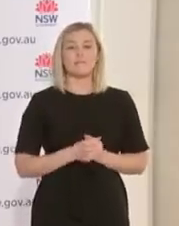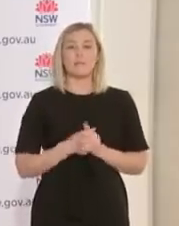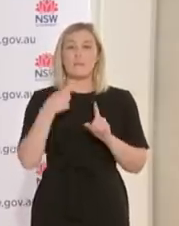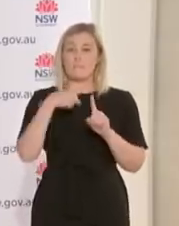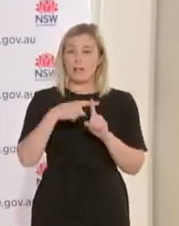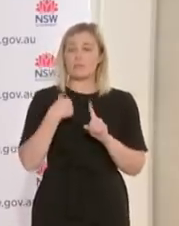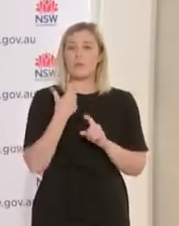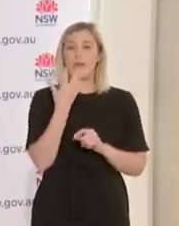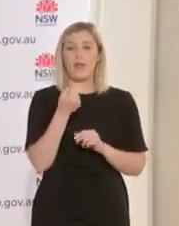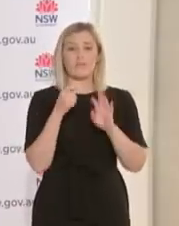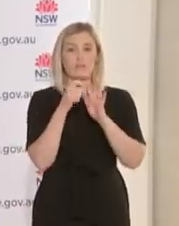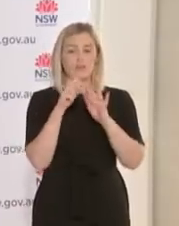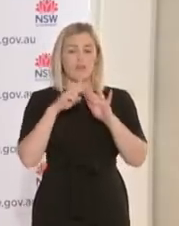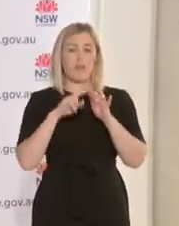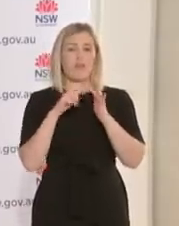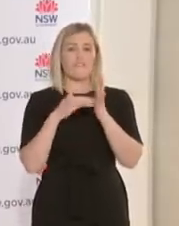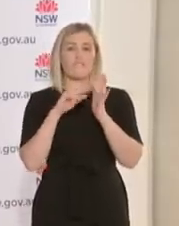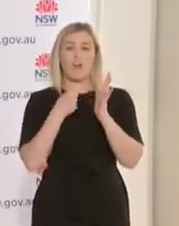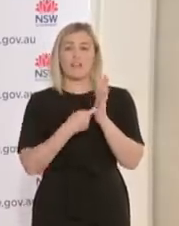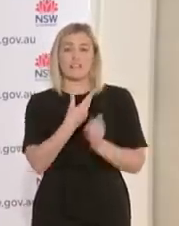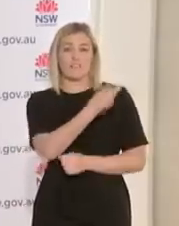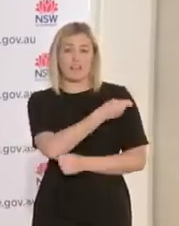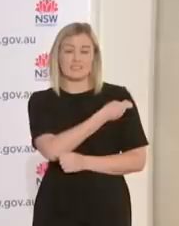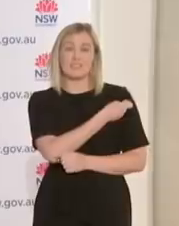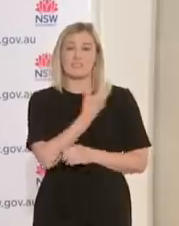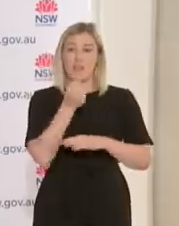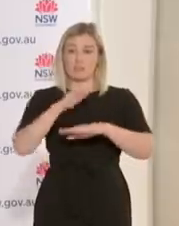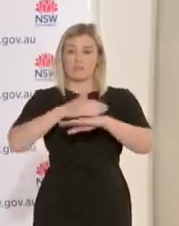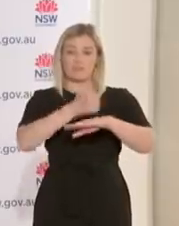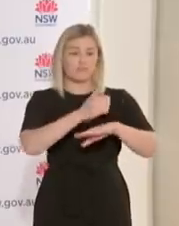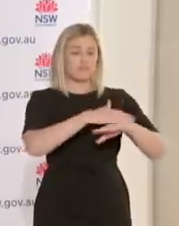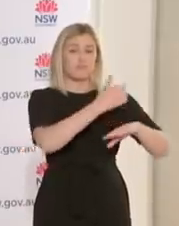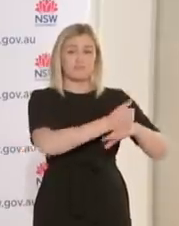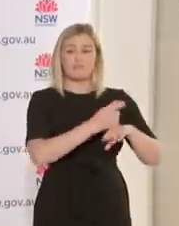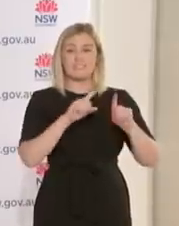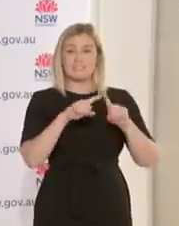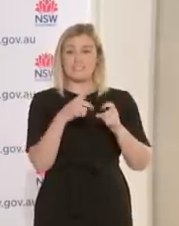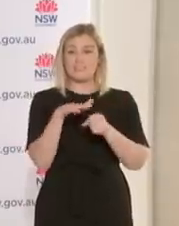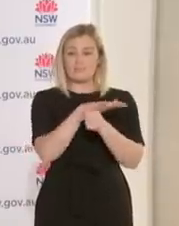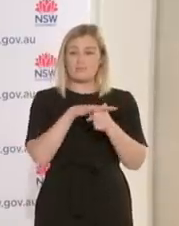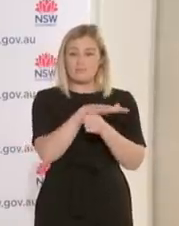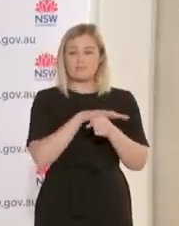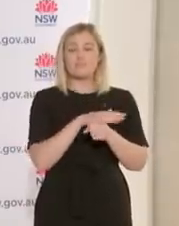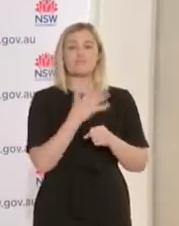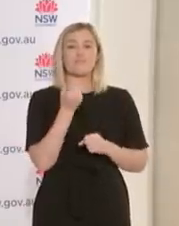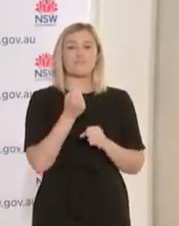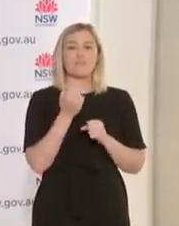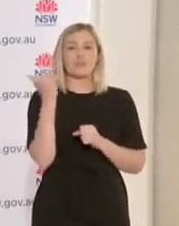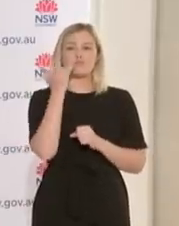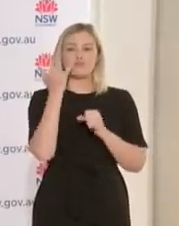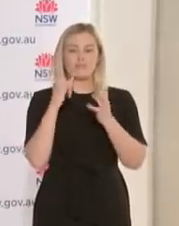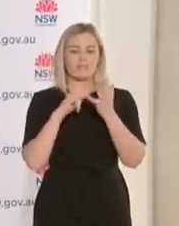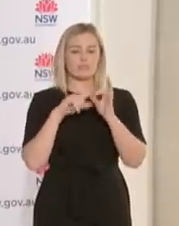vaccines are now available at various locations, including Wests at Asheville Leagues, Green Square Library at Settland,